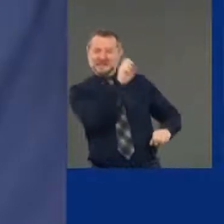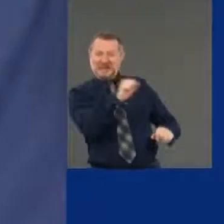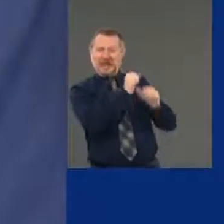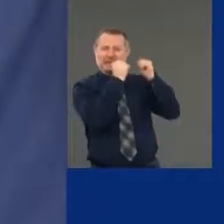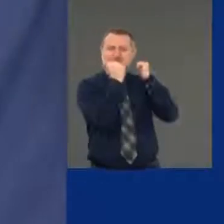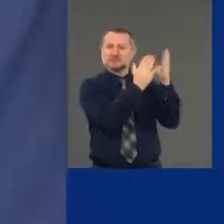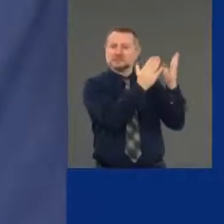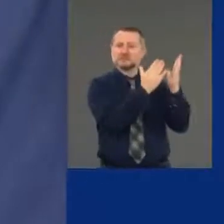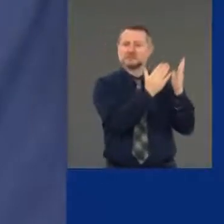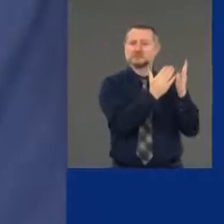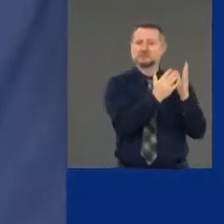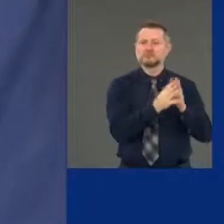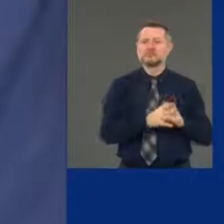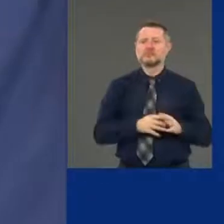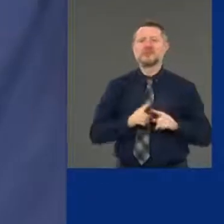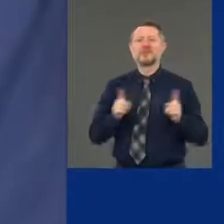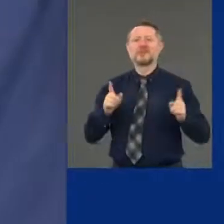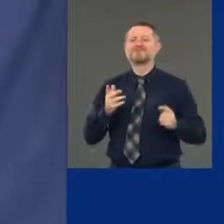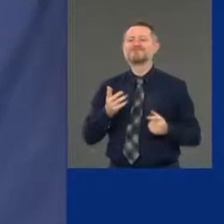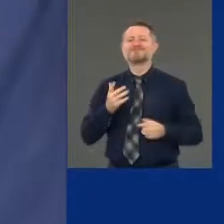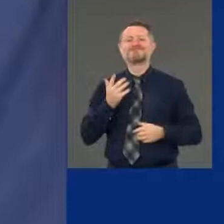But it's that partisan rhetoric.